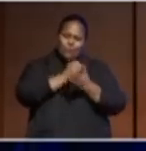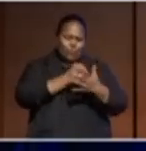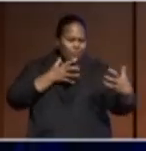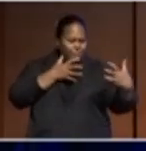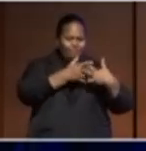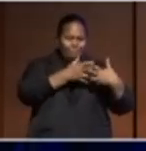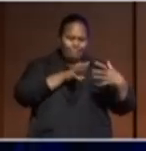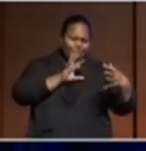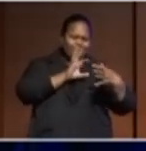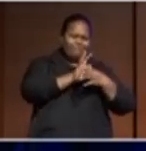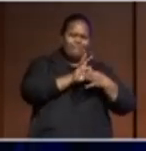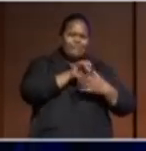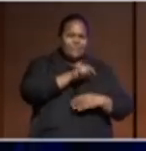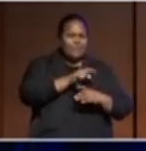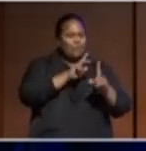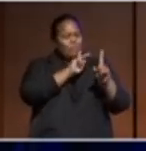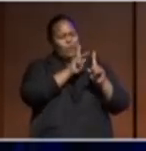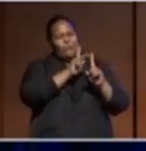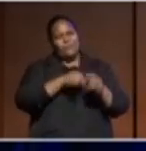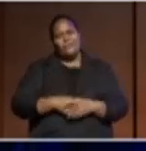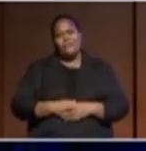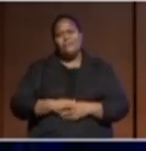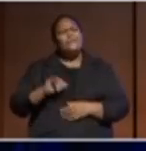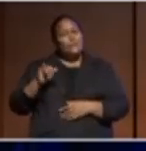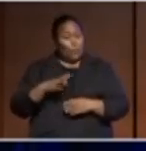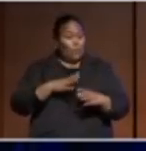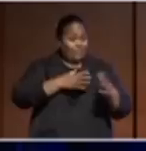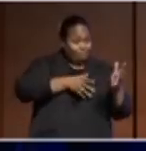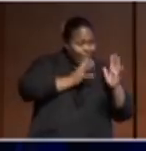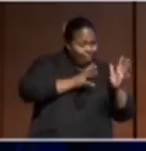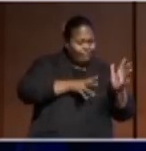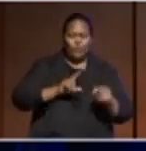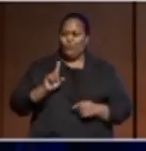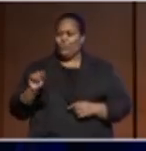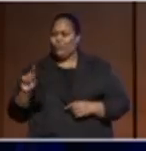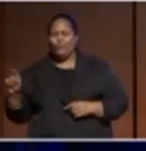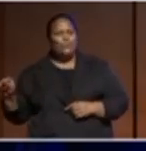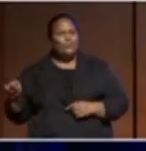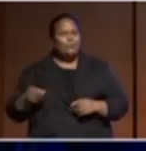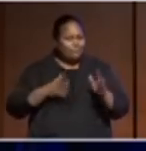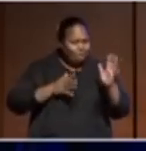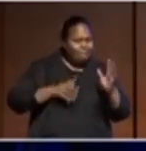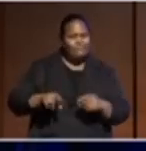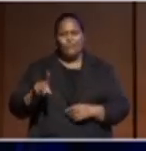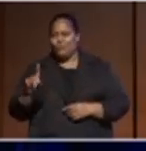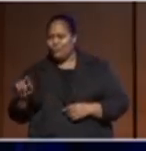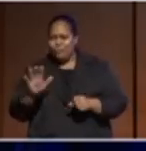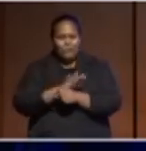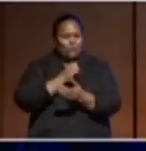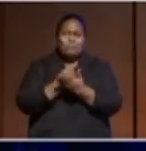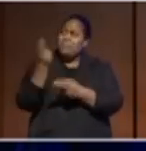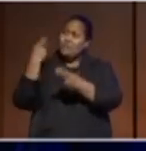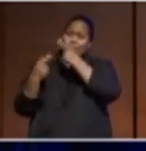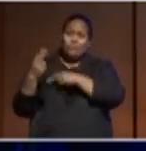and just walking the talk. But as I say, our history is not perfect. We have to make sure that we're